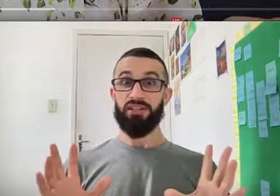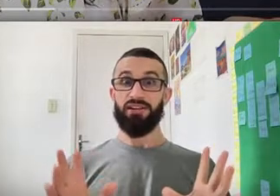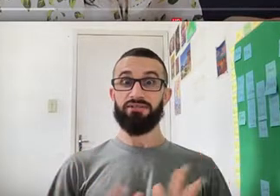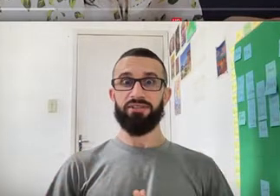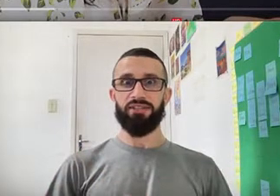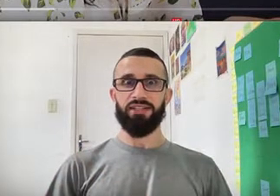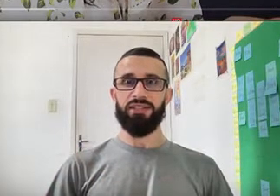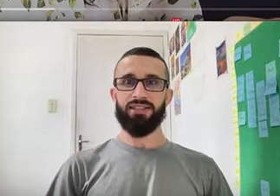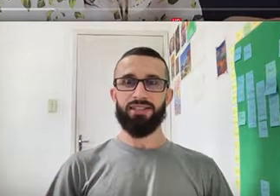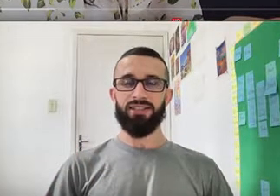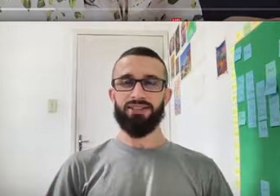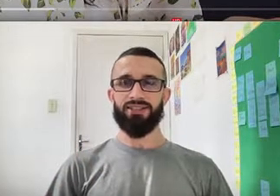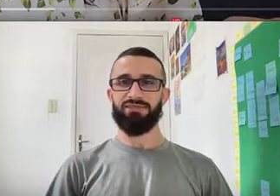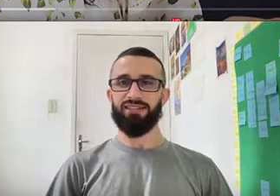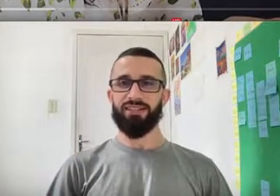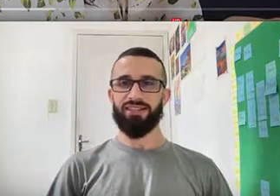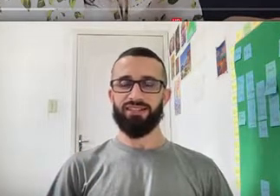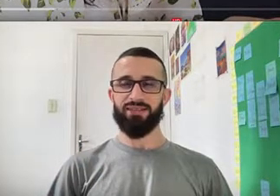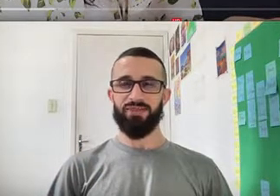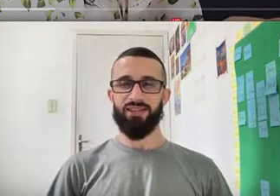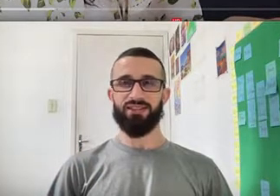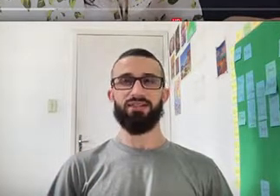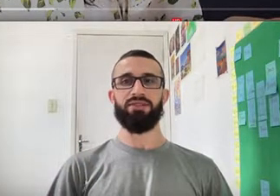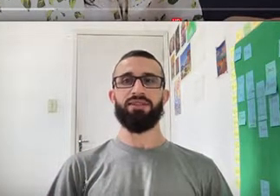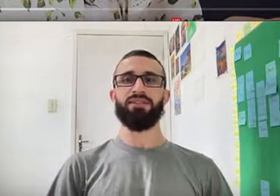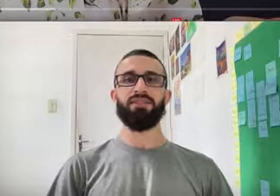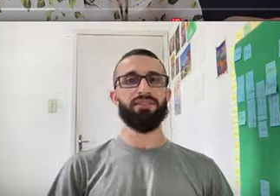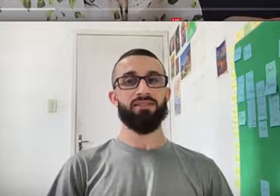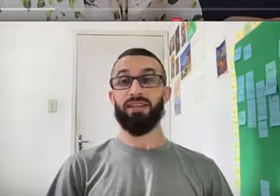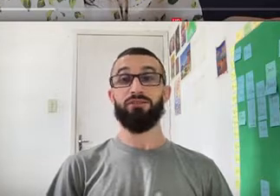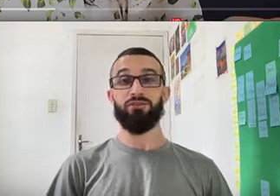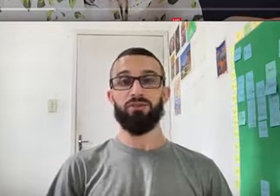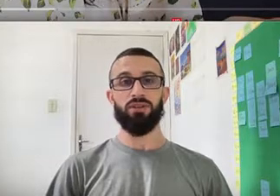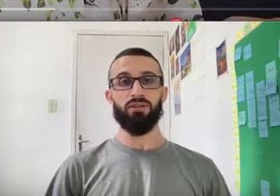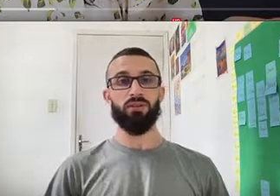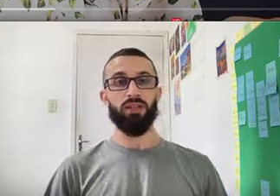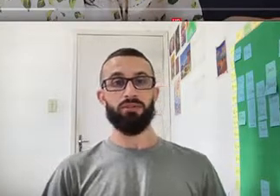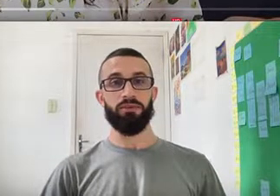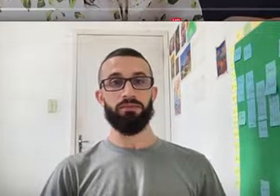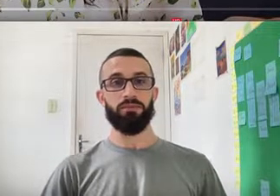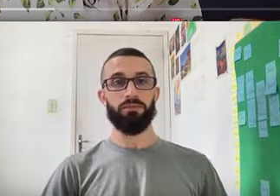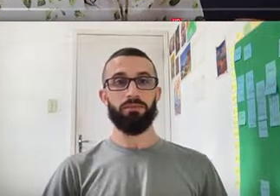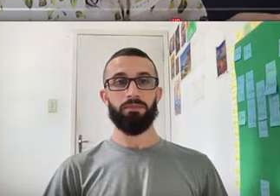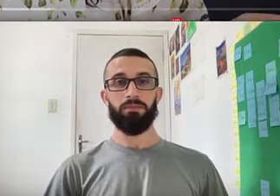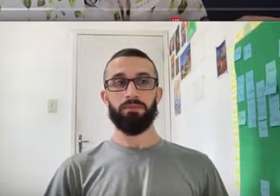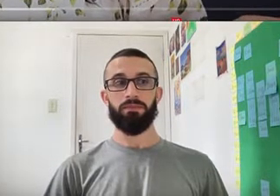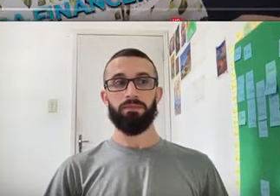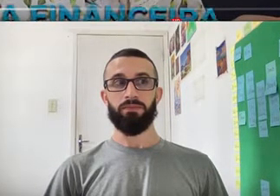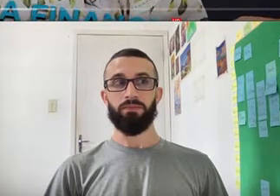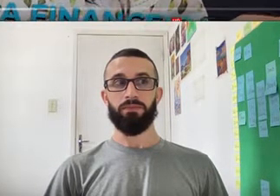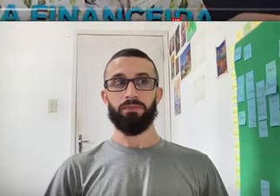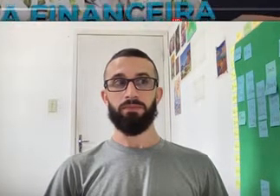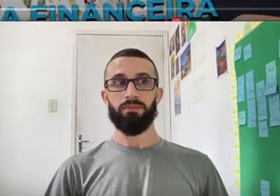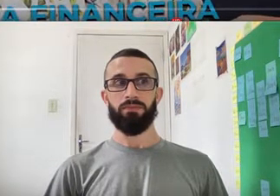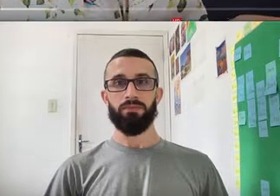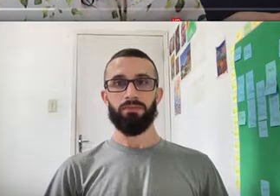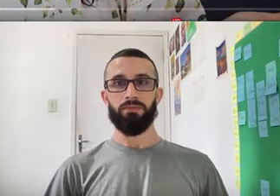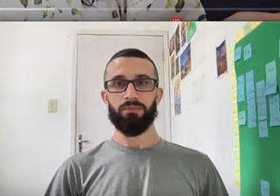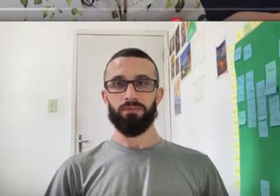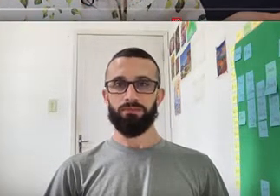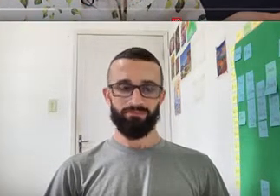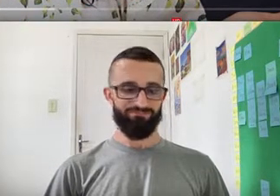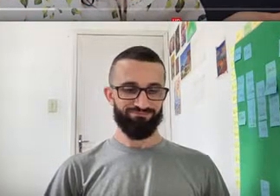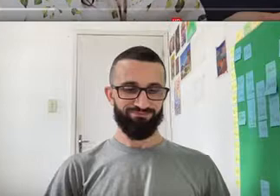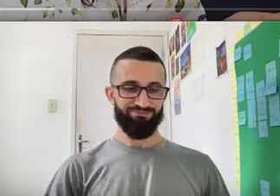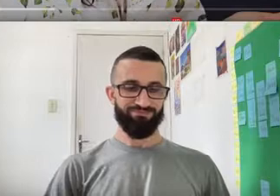Who's never Right Who's never done Something like that Right Quem nunca Who's never Quem nunca fez Uma loucura Financeira